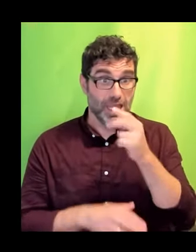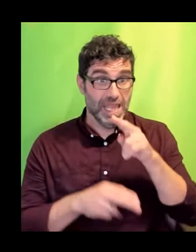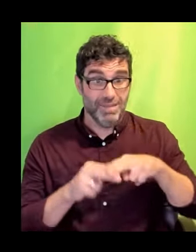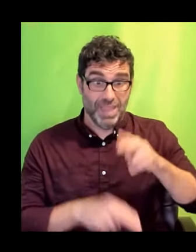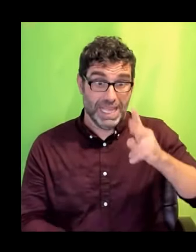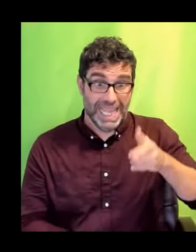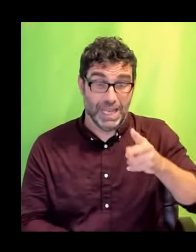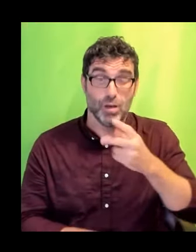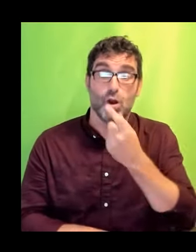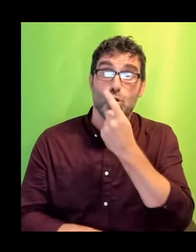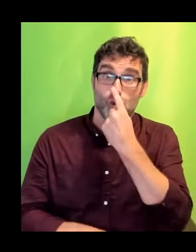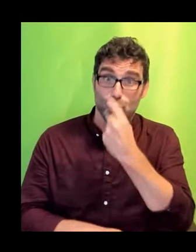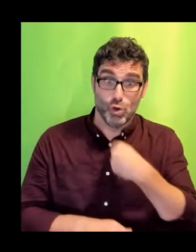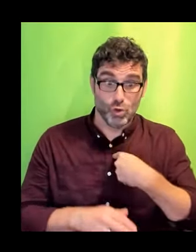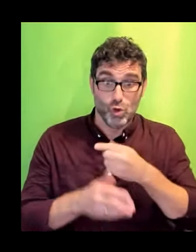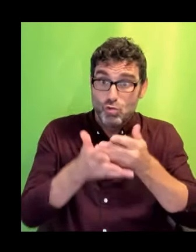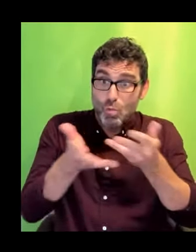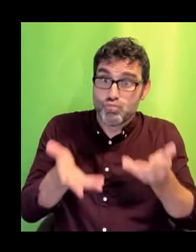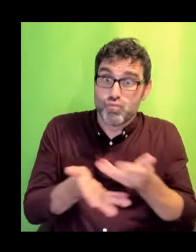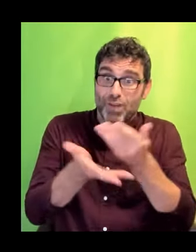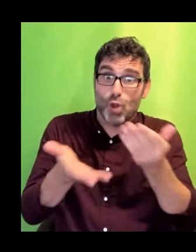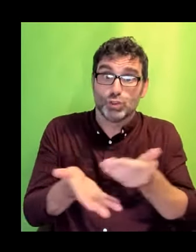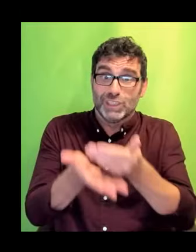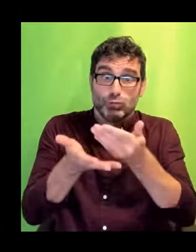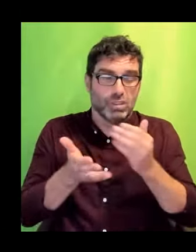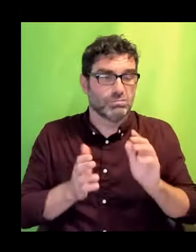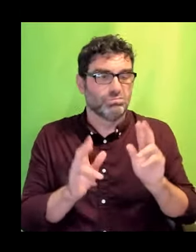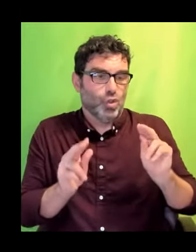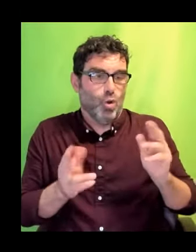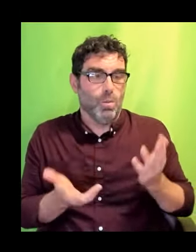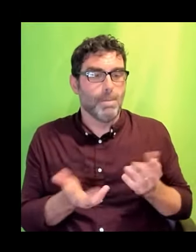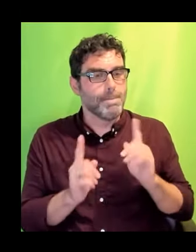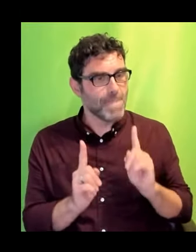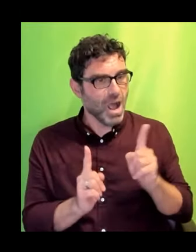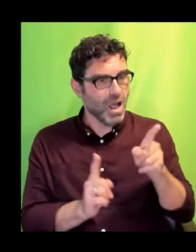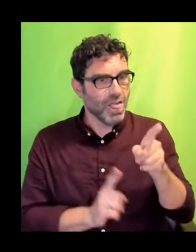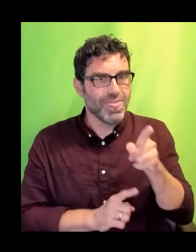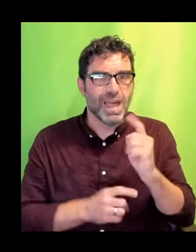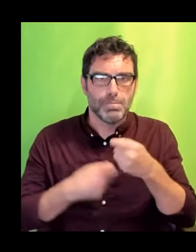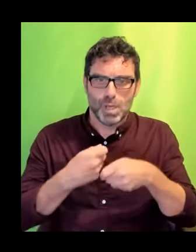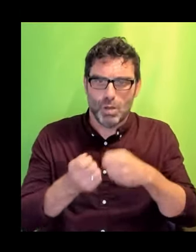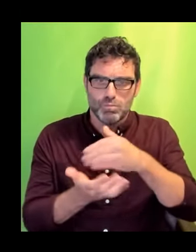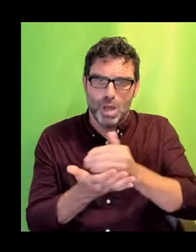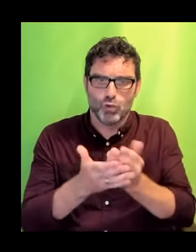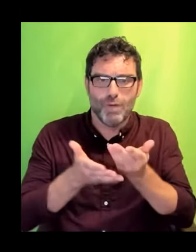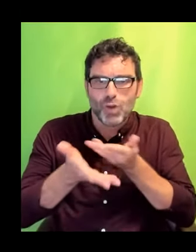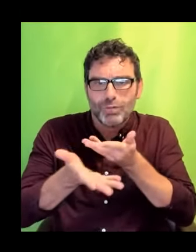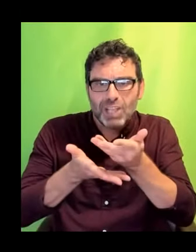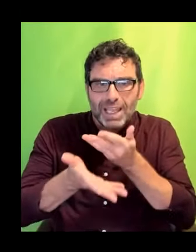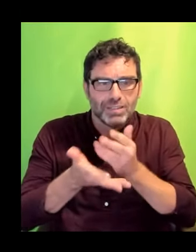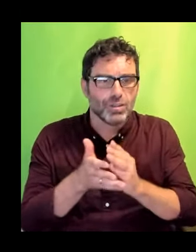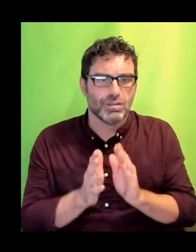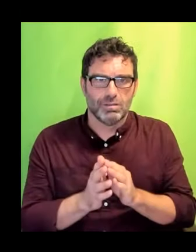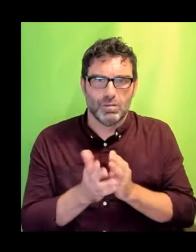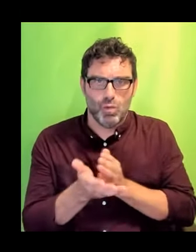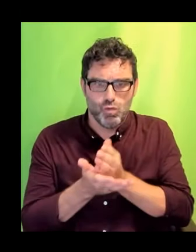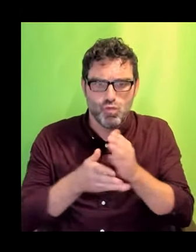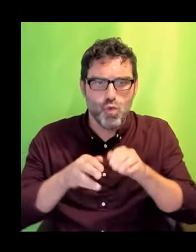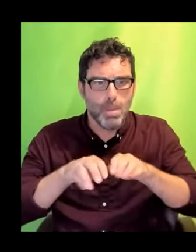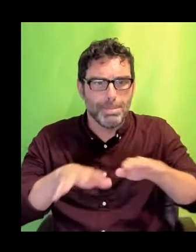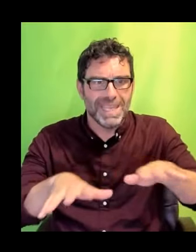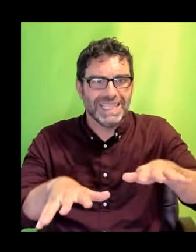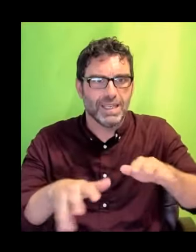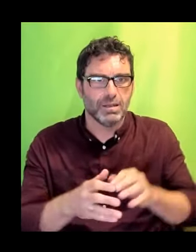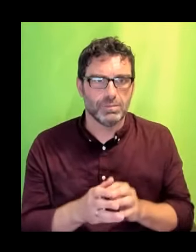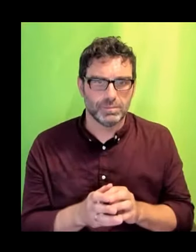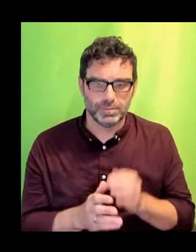also leads to a diffused conversation through the media. When something hits, it stays and replicates. Downton Abbey provoked copycats. Suddenly